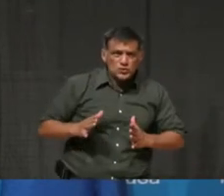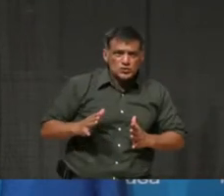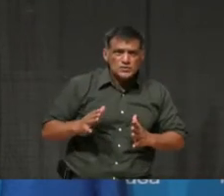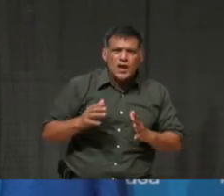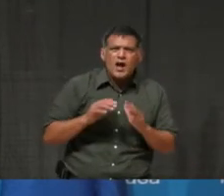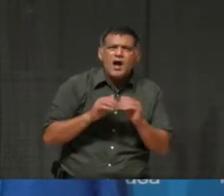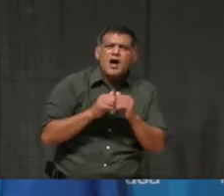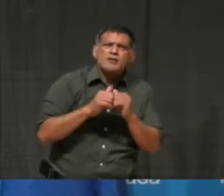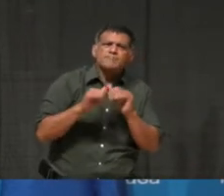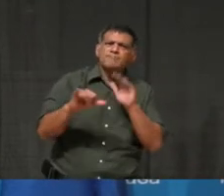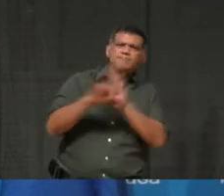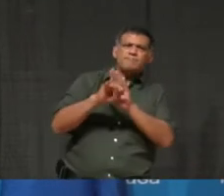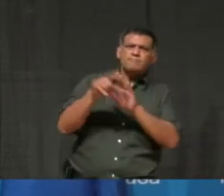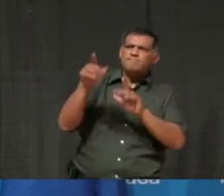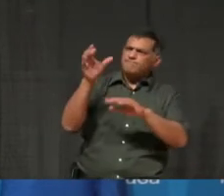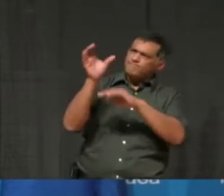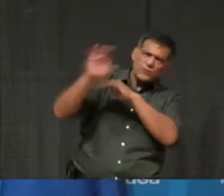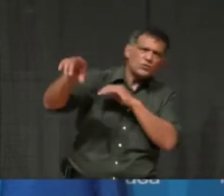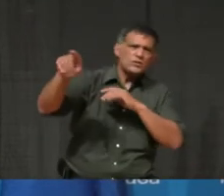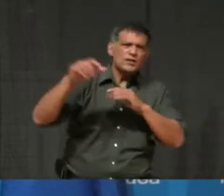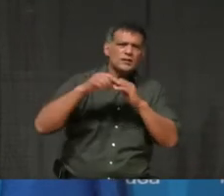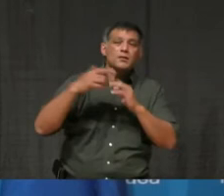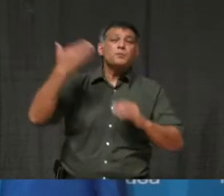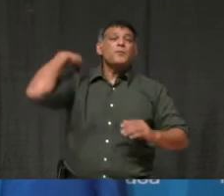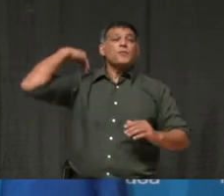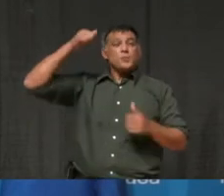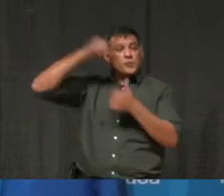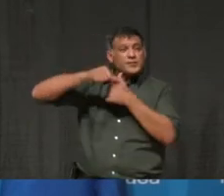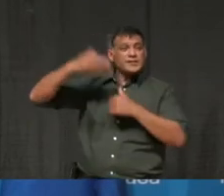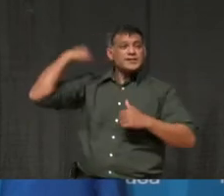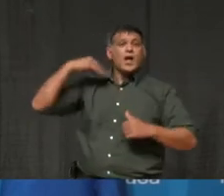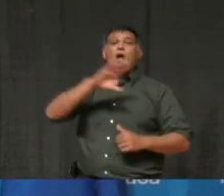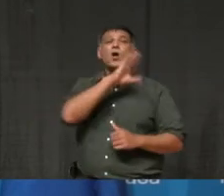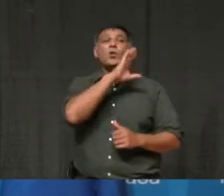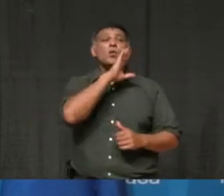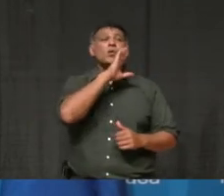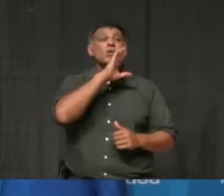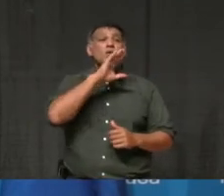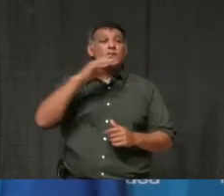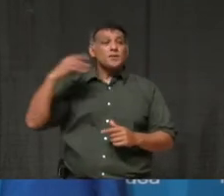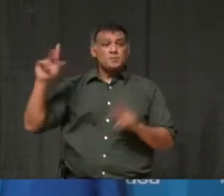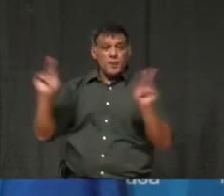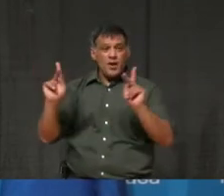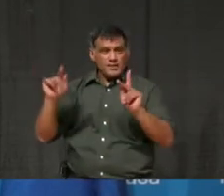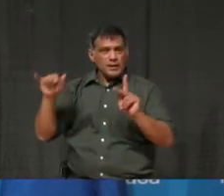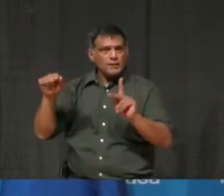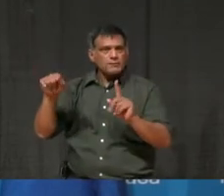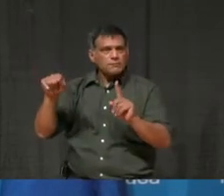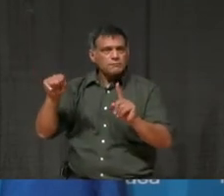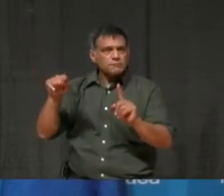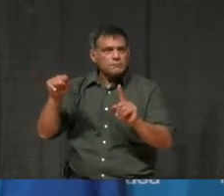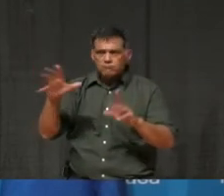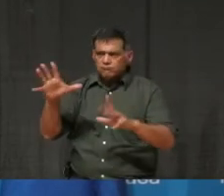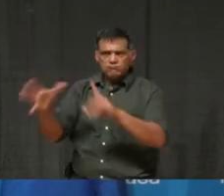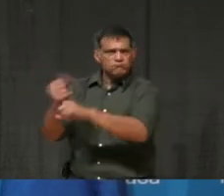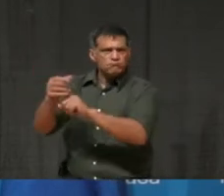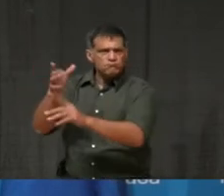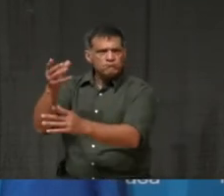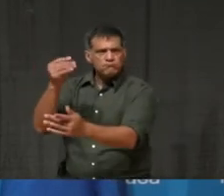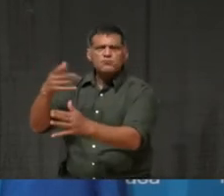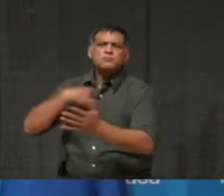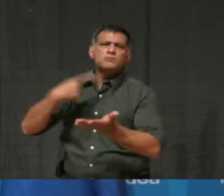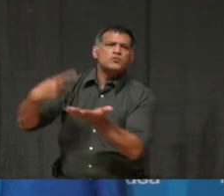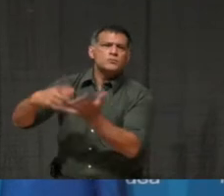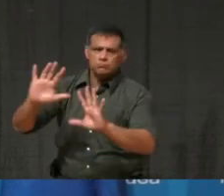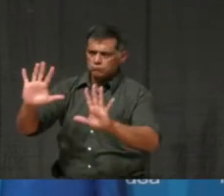that establishment in Mississauga, and I heard back that the owner was given like a talking to from an educational kind of point of view.